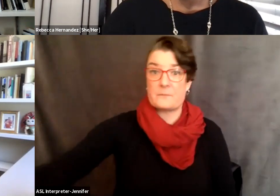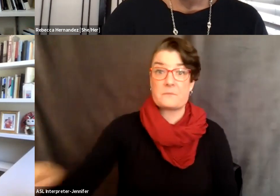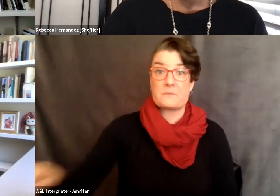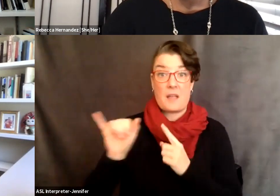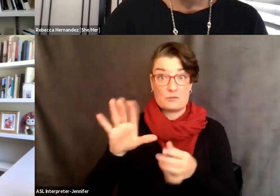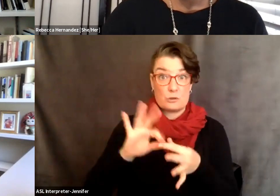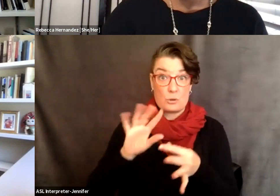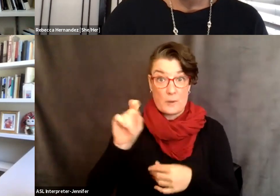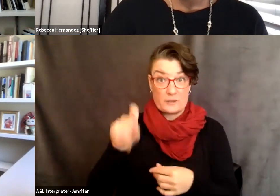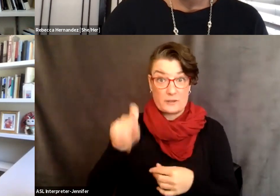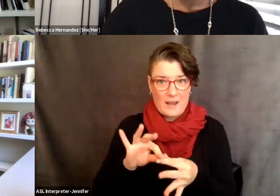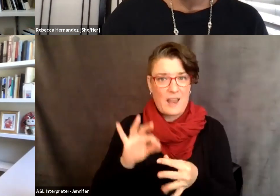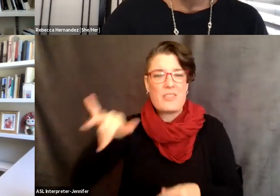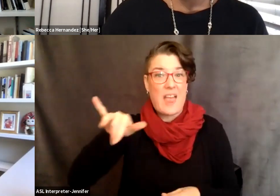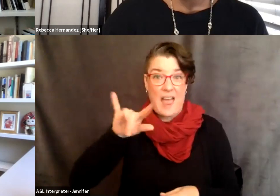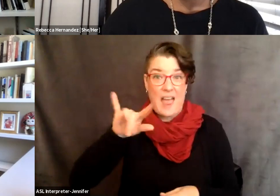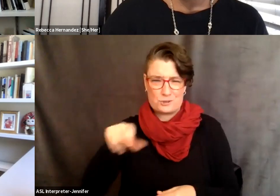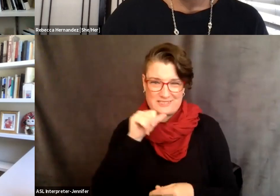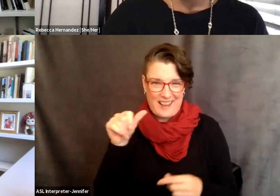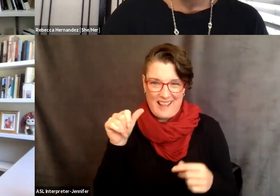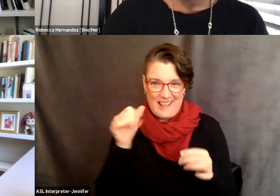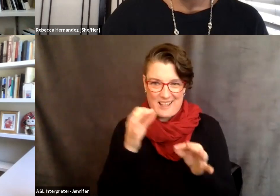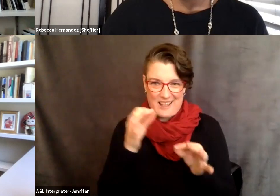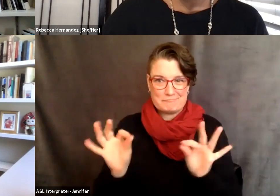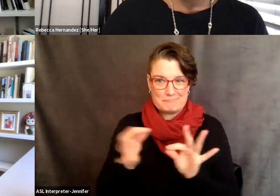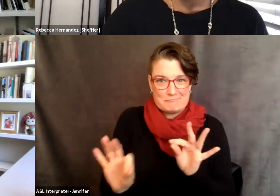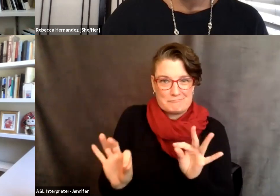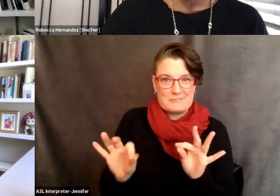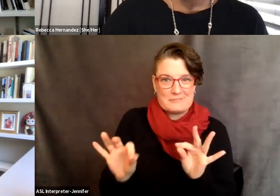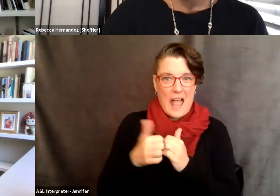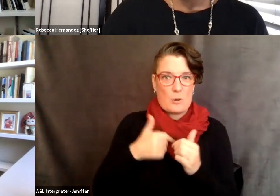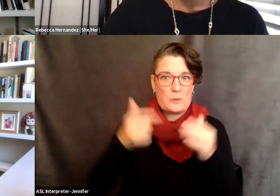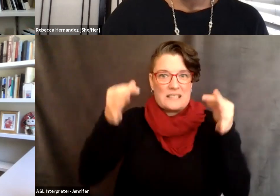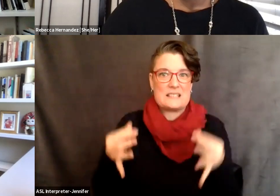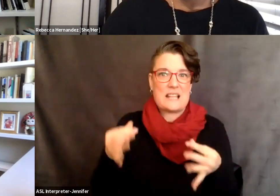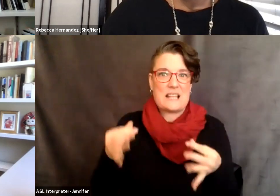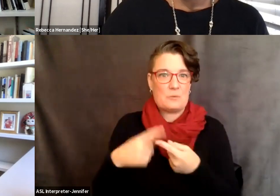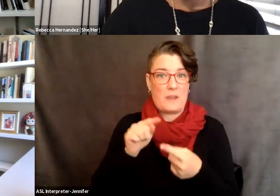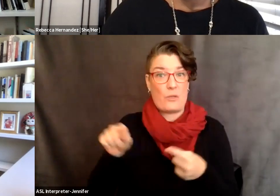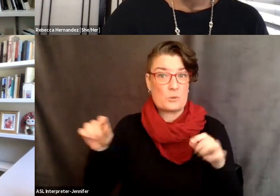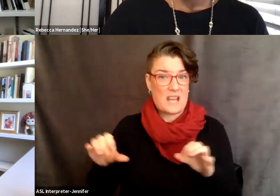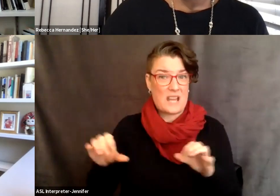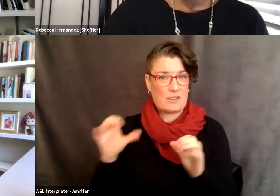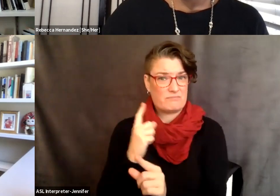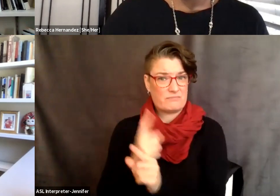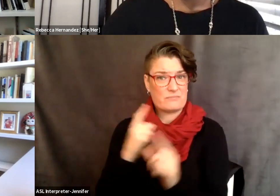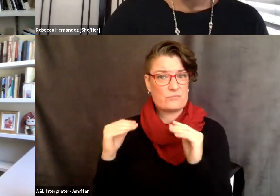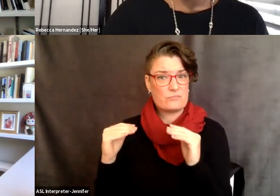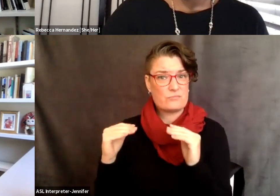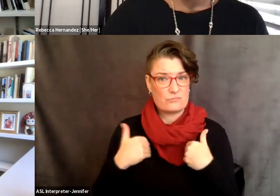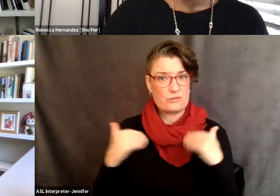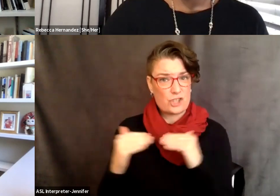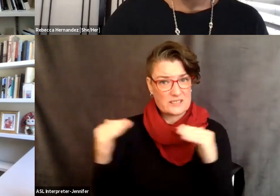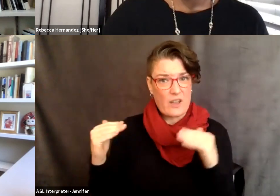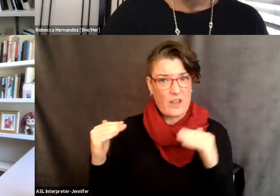an uncomplicated question. How do we, um, determine when those actions are justified and when, um, and when there are acts of,